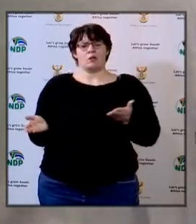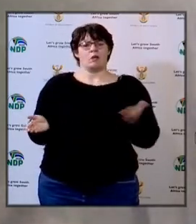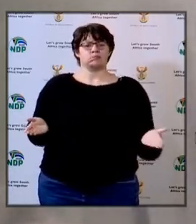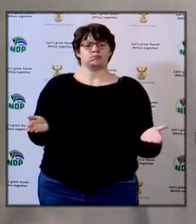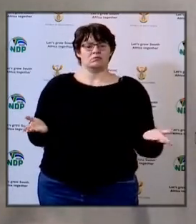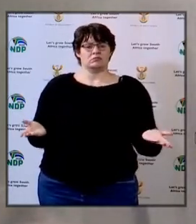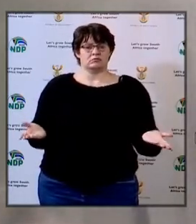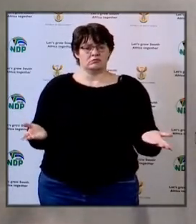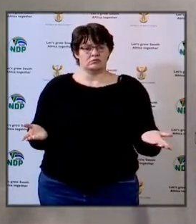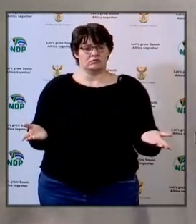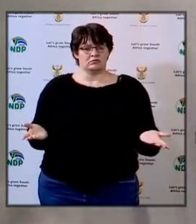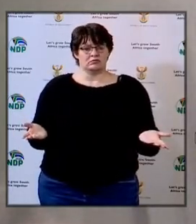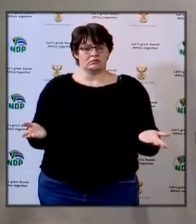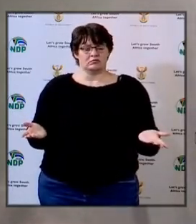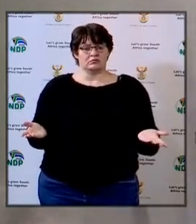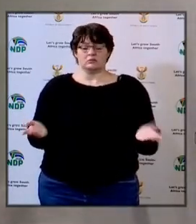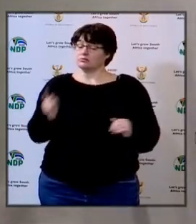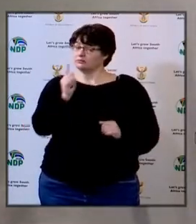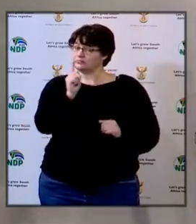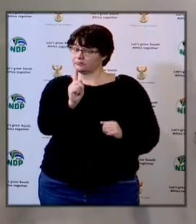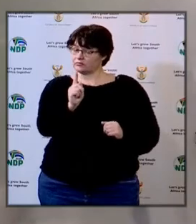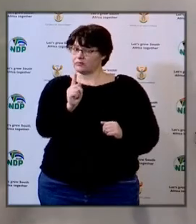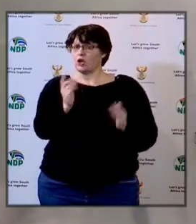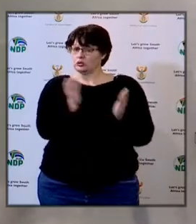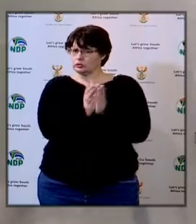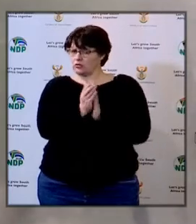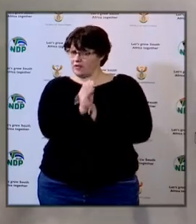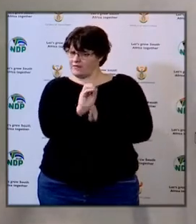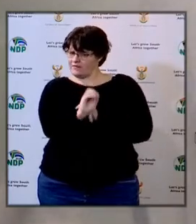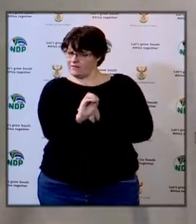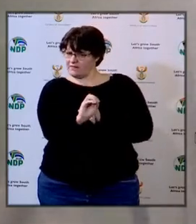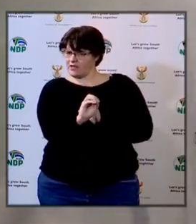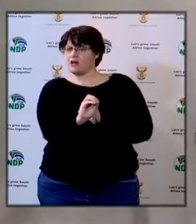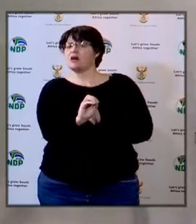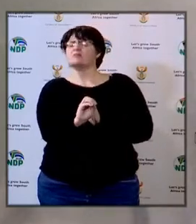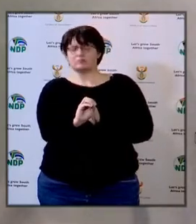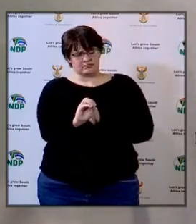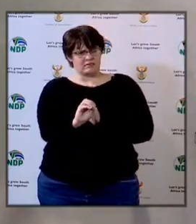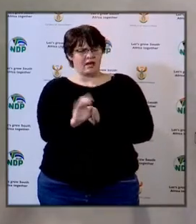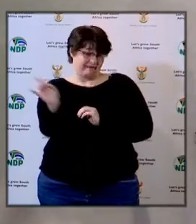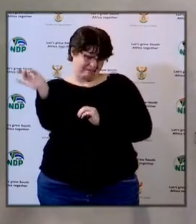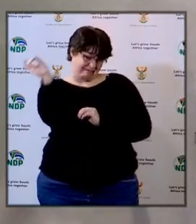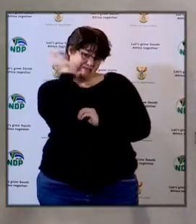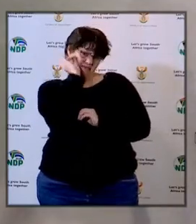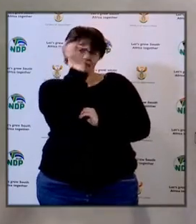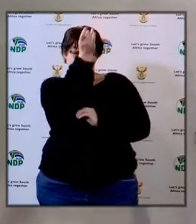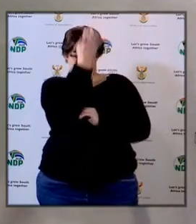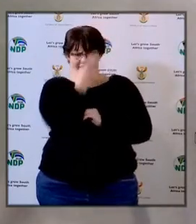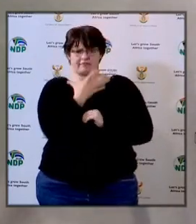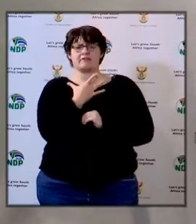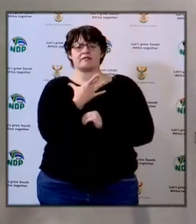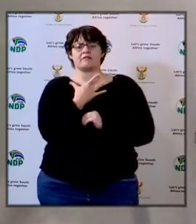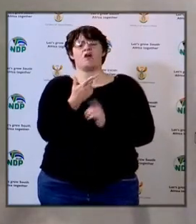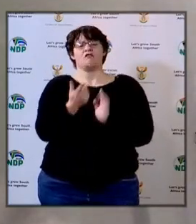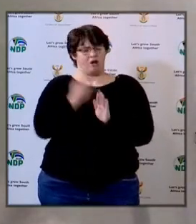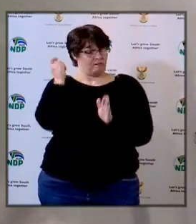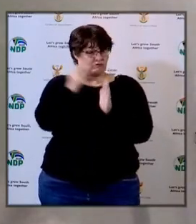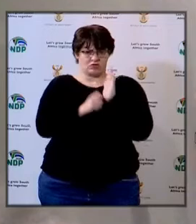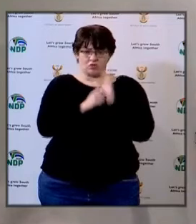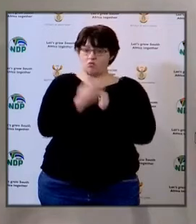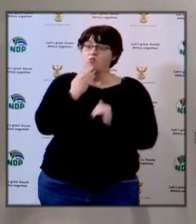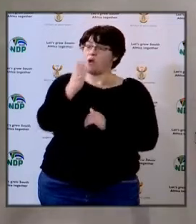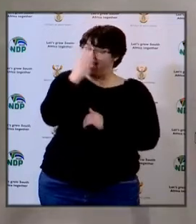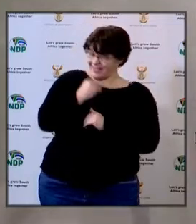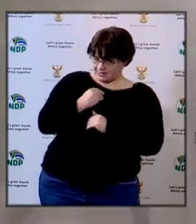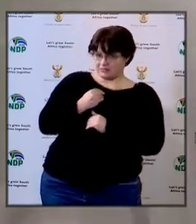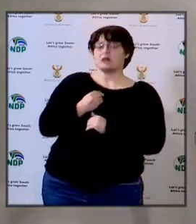I think that if there is schools like that I would be happy to hear from the journalist or whoever asked those